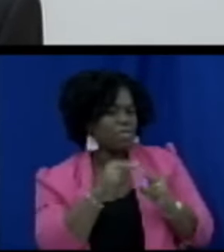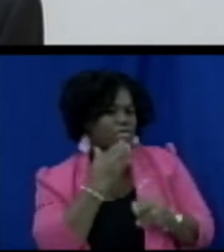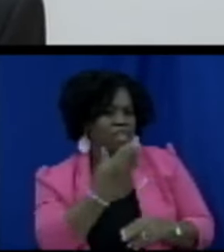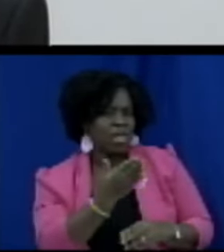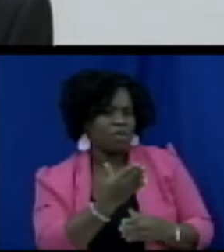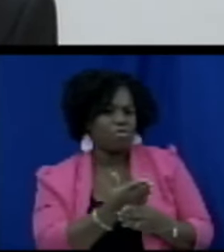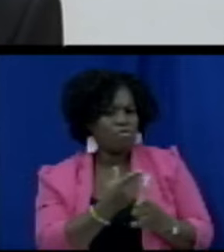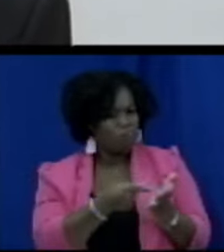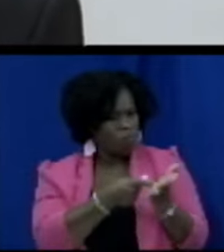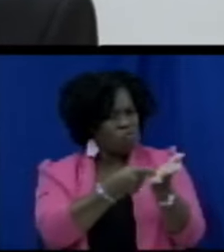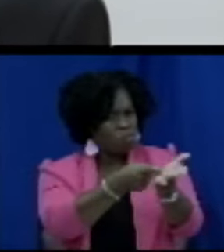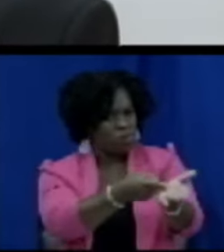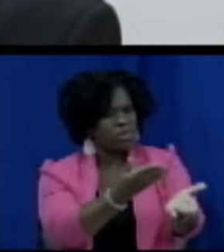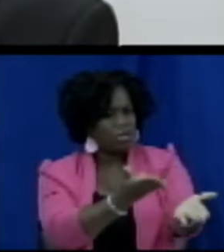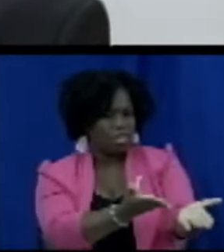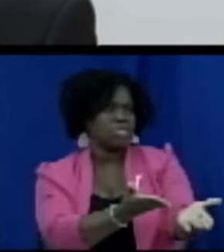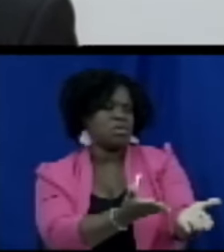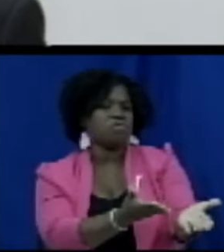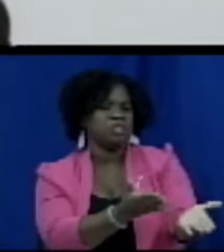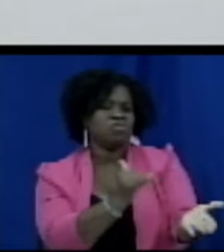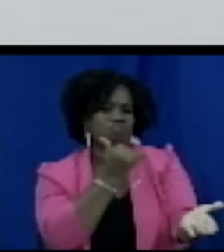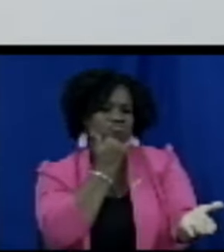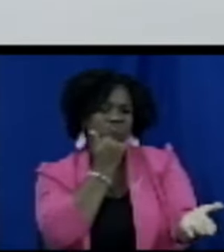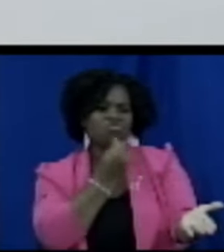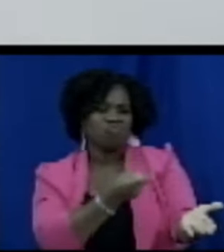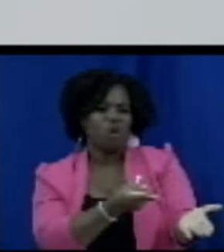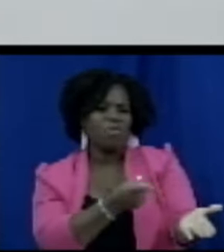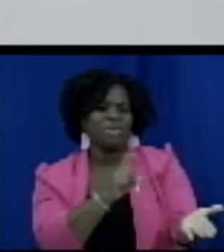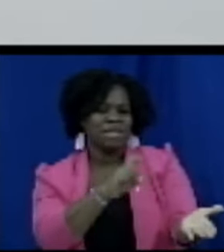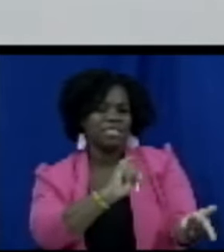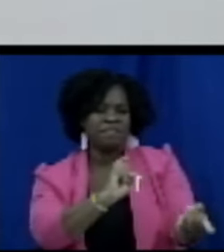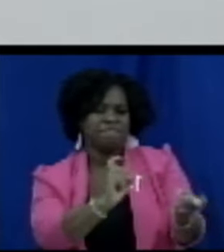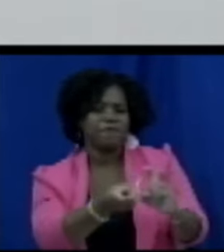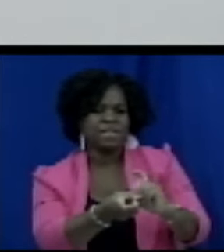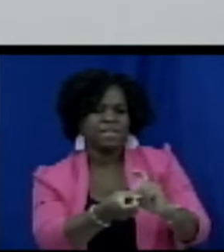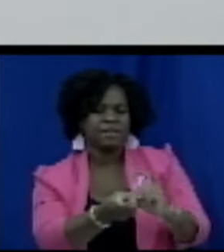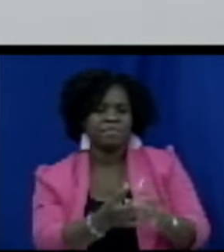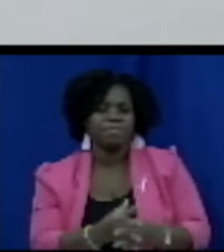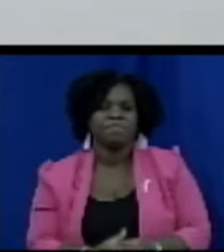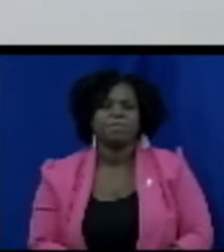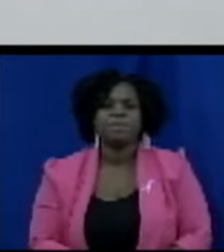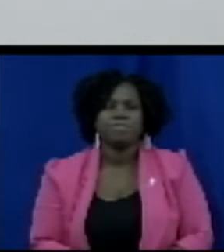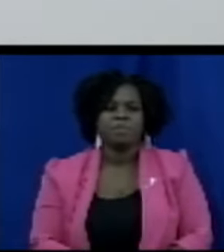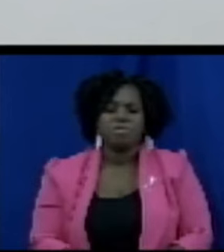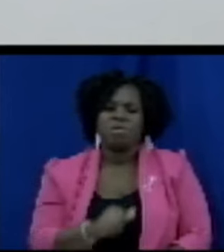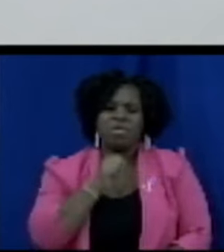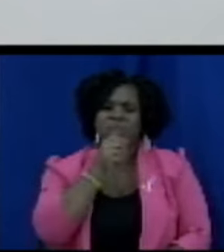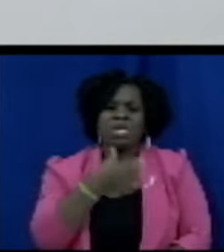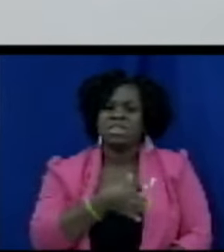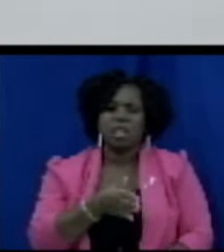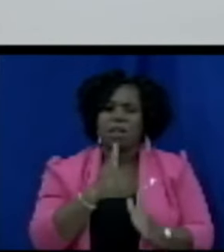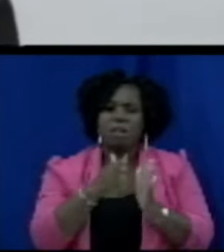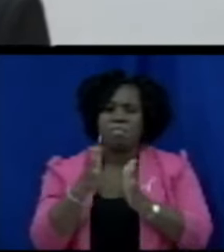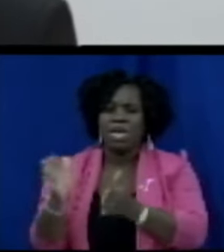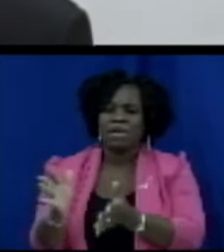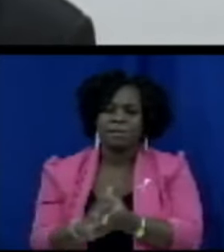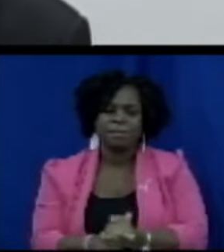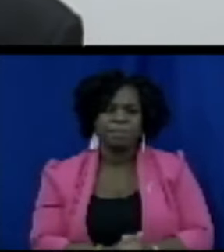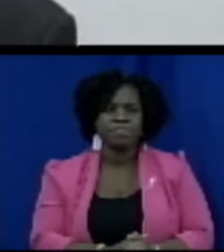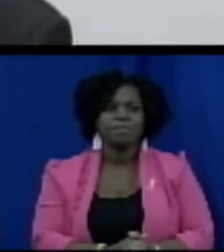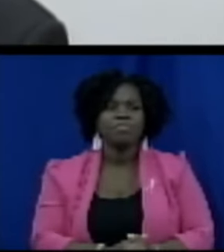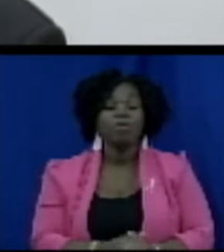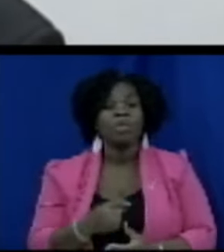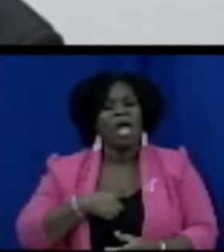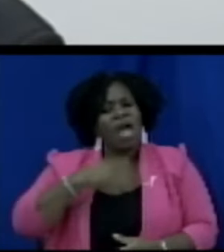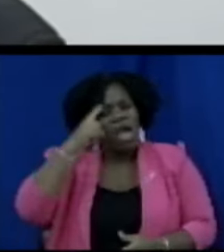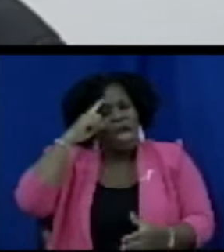appears to be an error that we would have to correct because that is not the intention really I